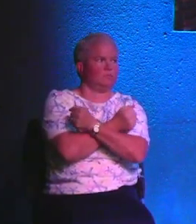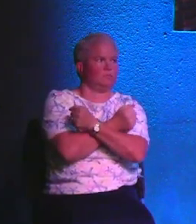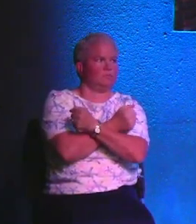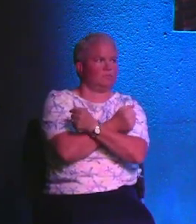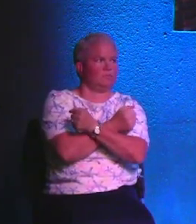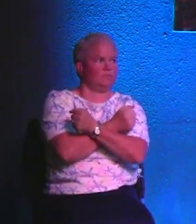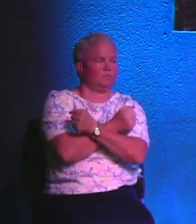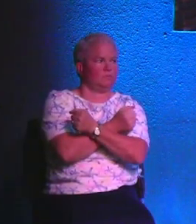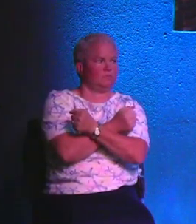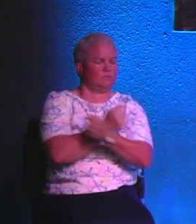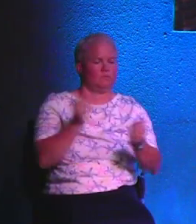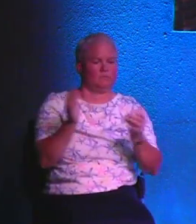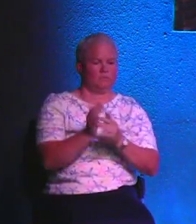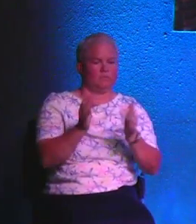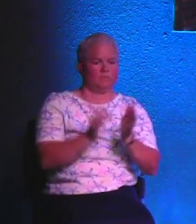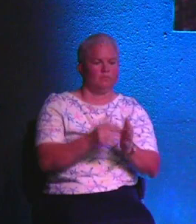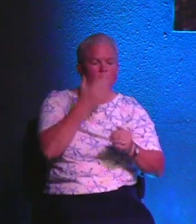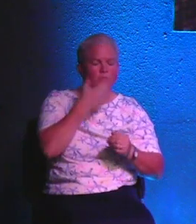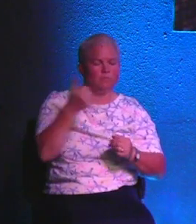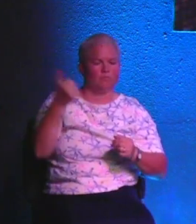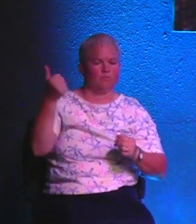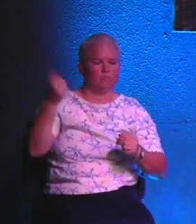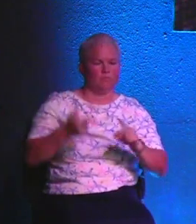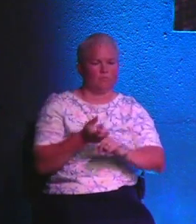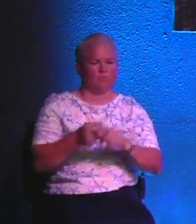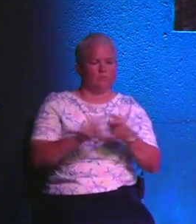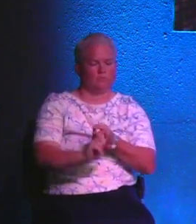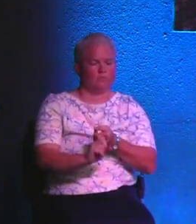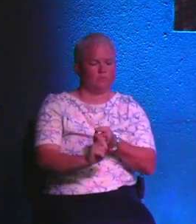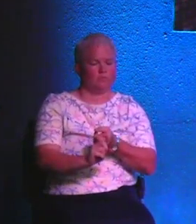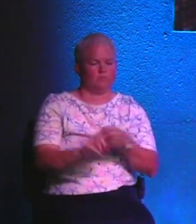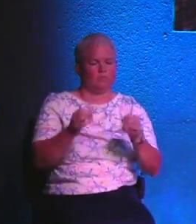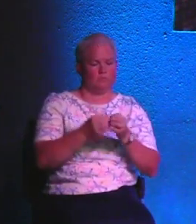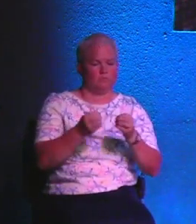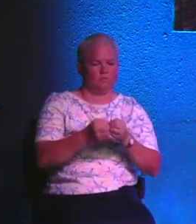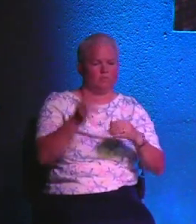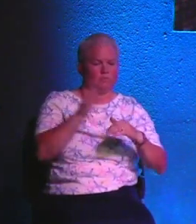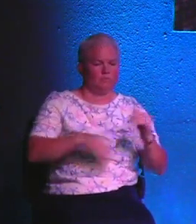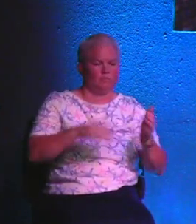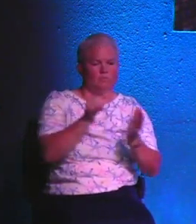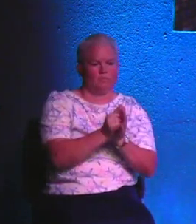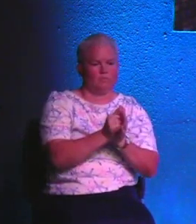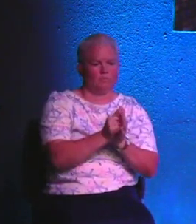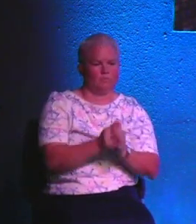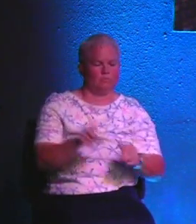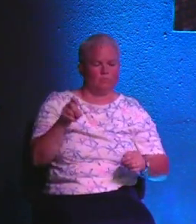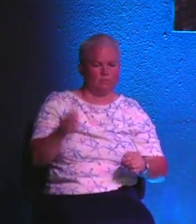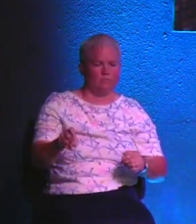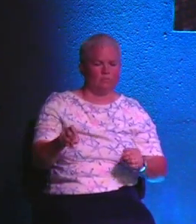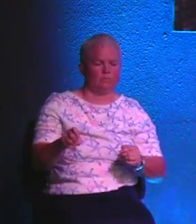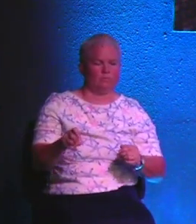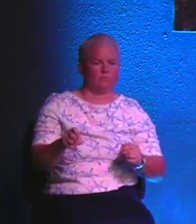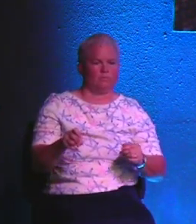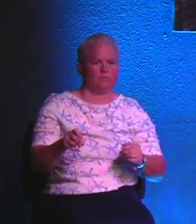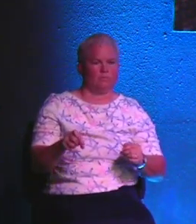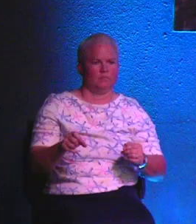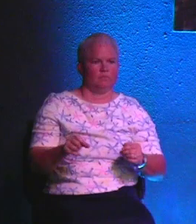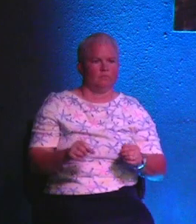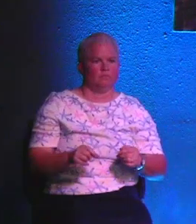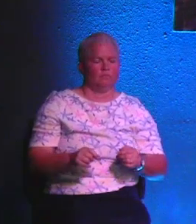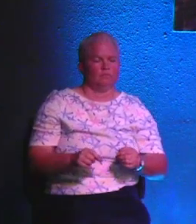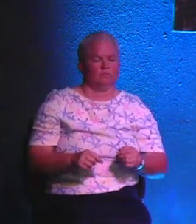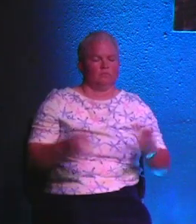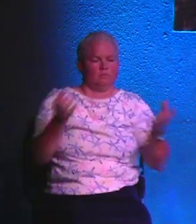Gosh, Jesus, you're our best friend, but you're so much more than that. And we need so much more than that.